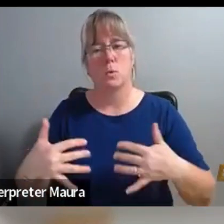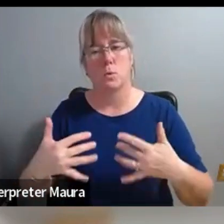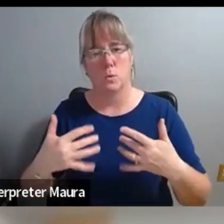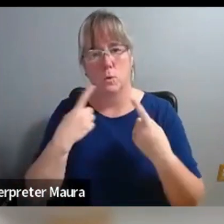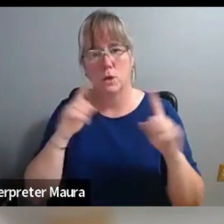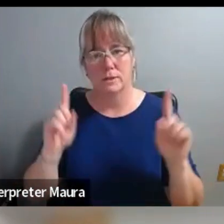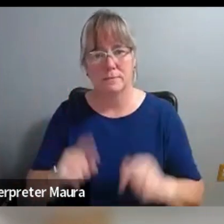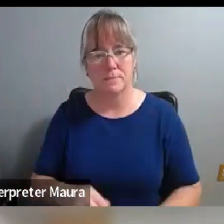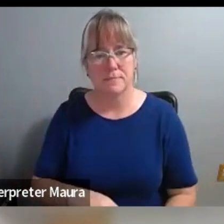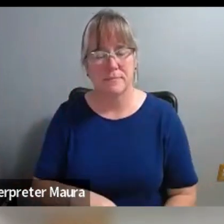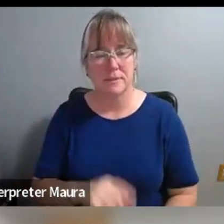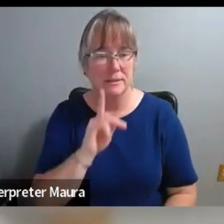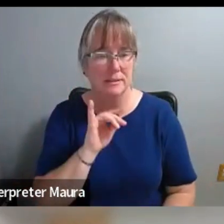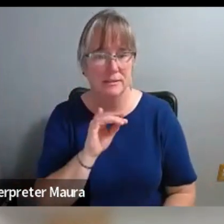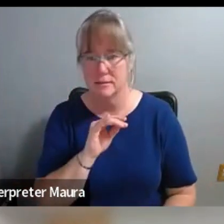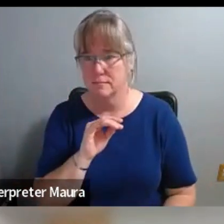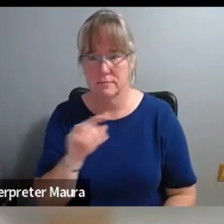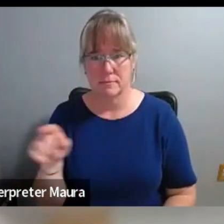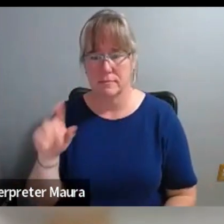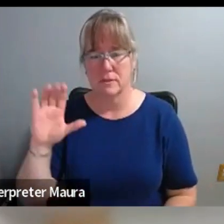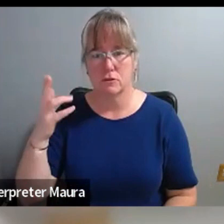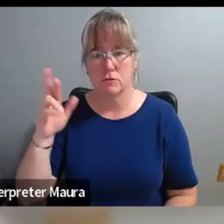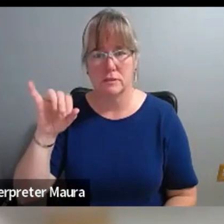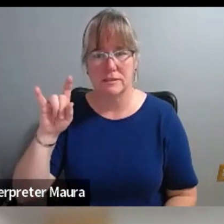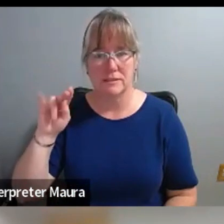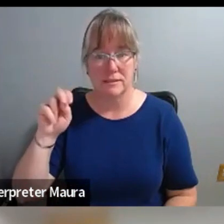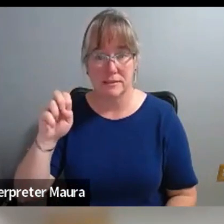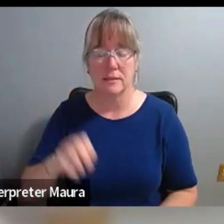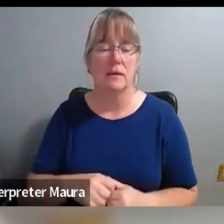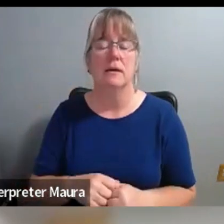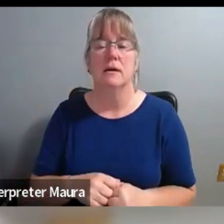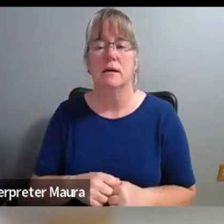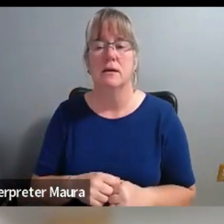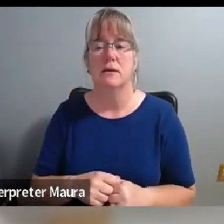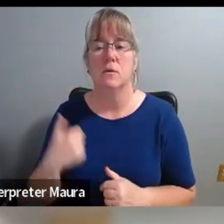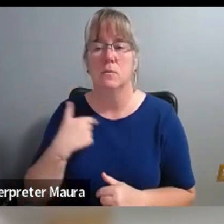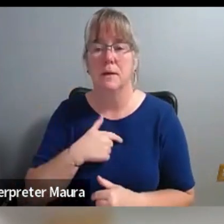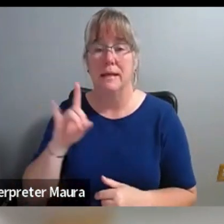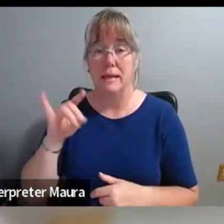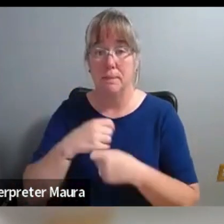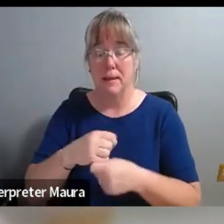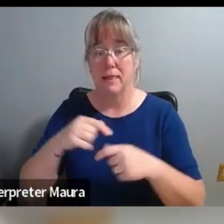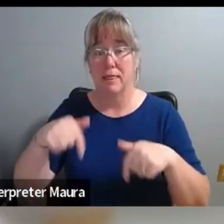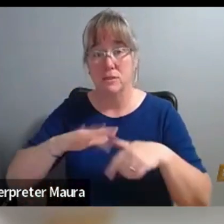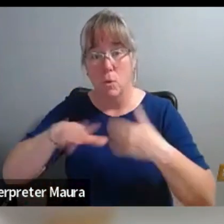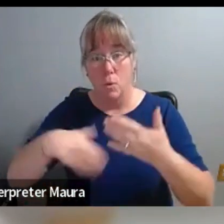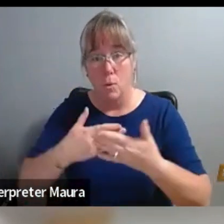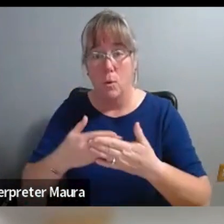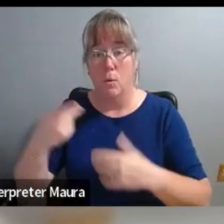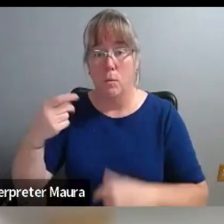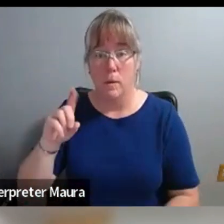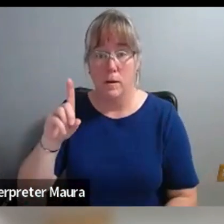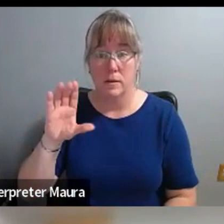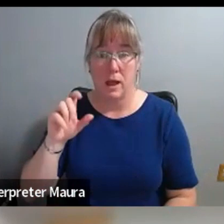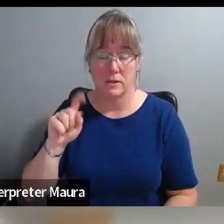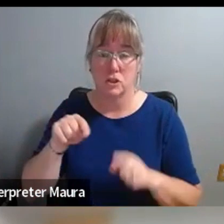Oh, yeah, go ahead. I was just going to say one thing, which is that we made this entire podcast during the pandemic.